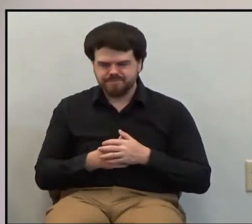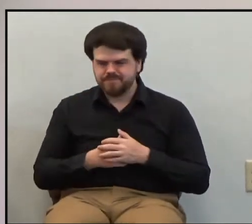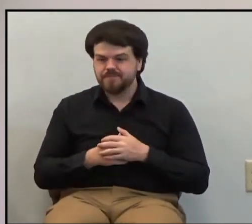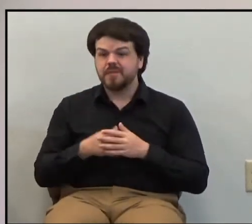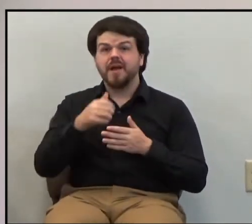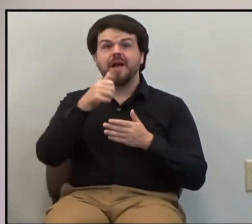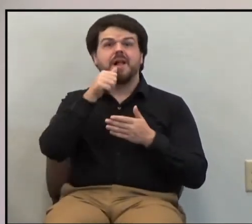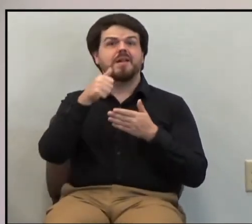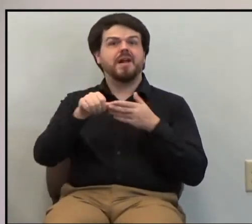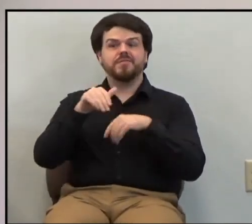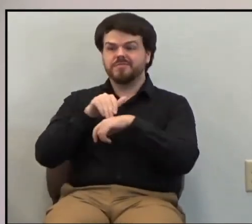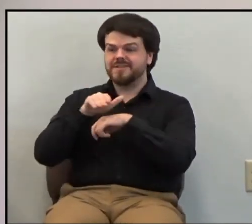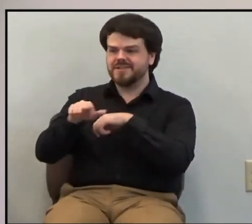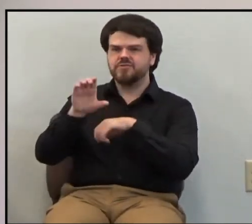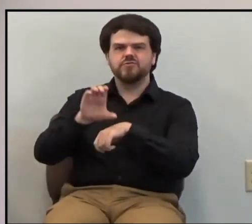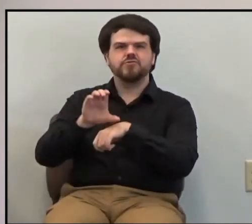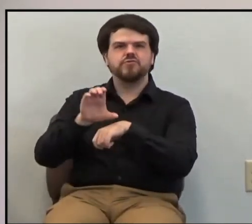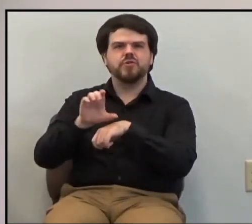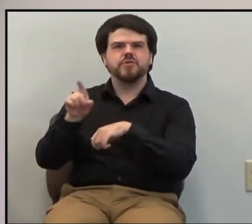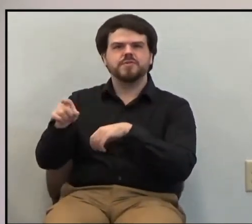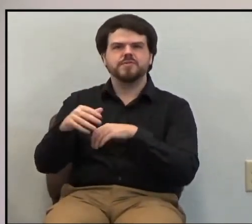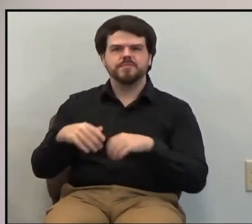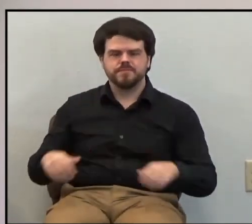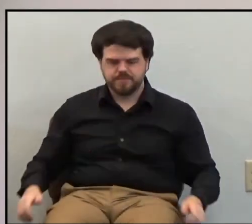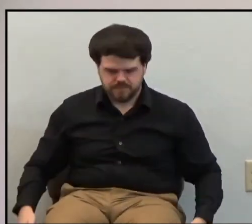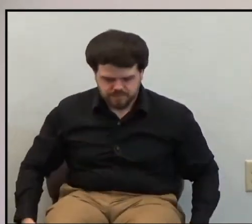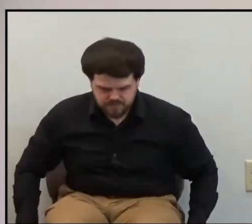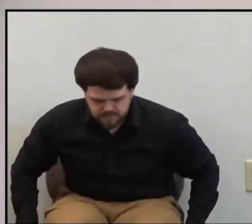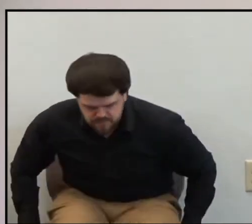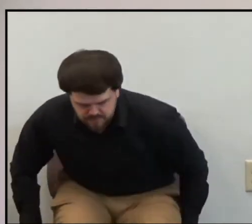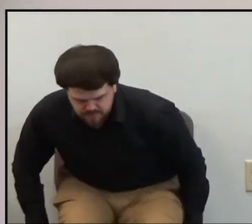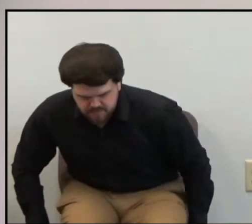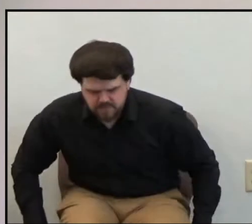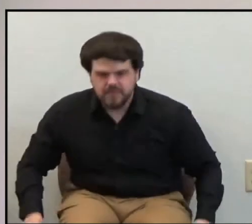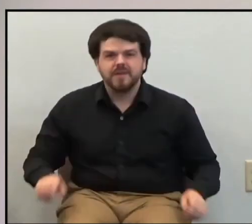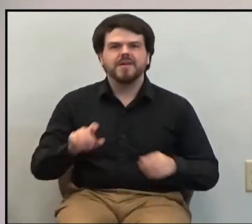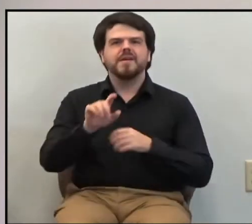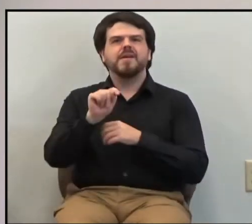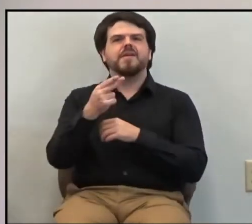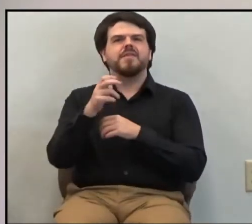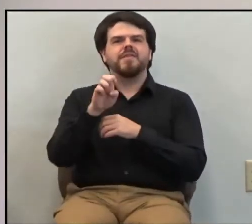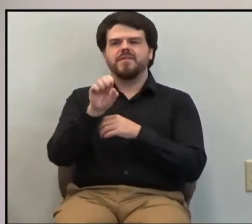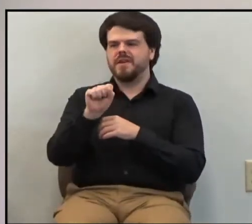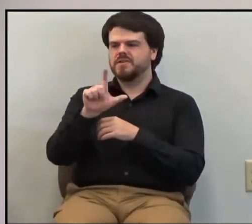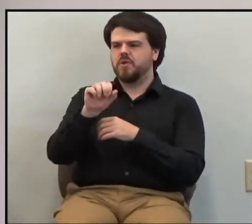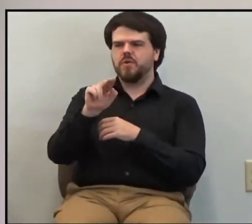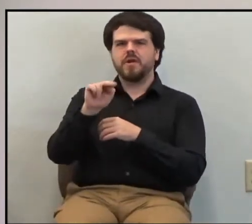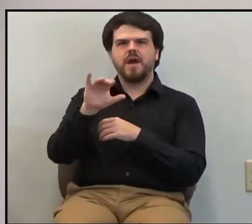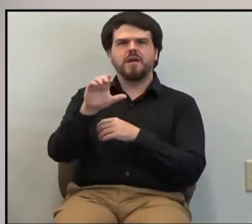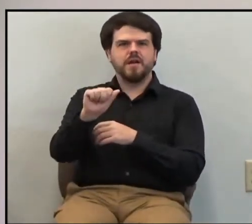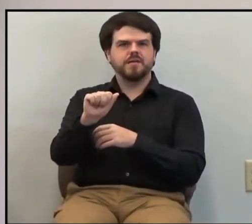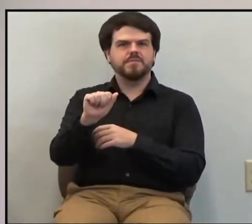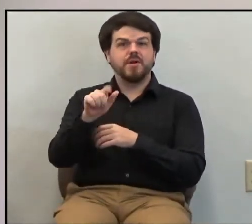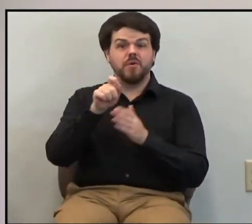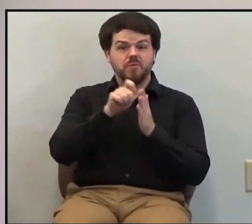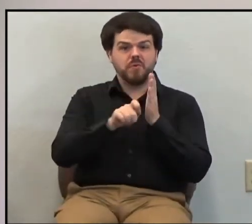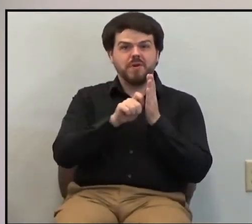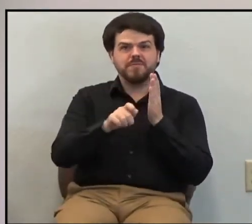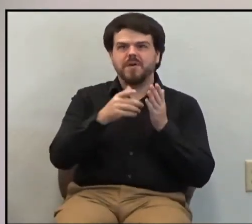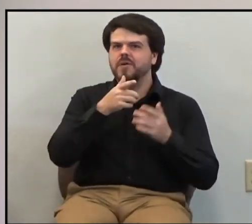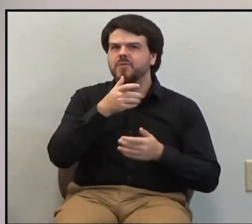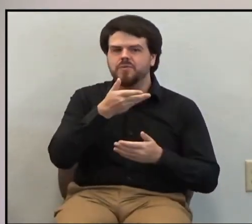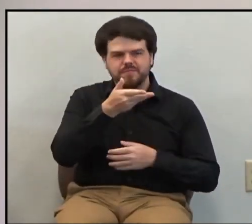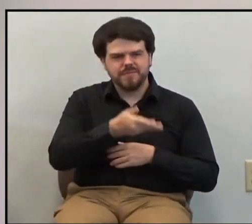to the church in the ancient Greek city of Thessalonica was written by a magnificent man,